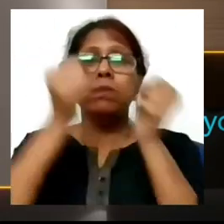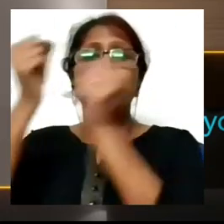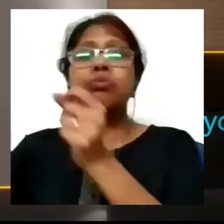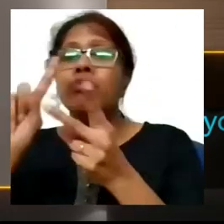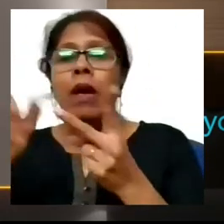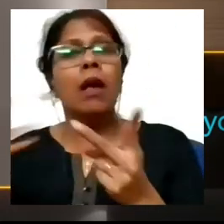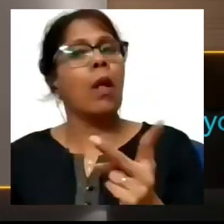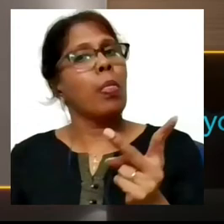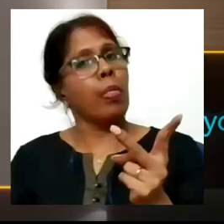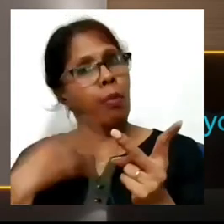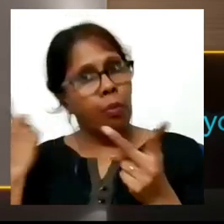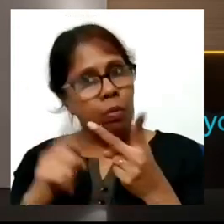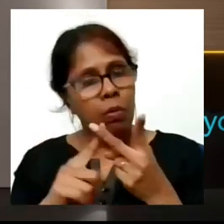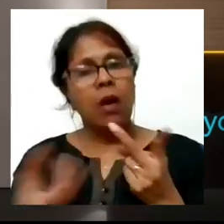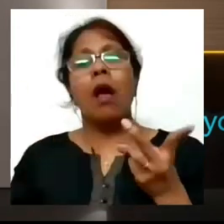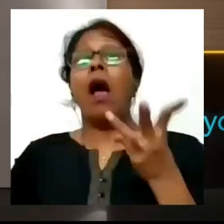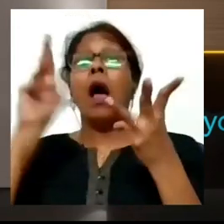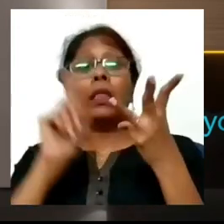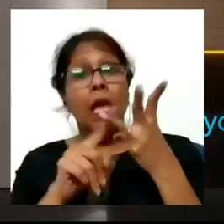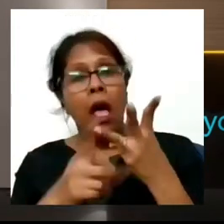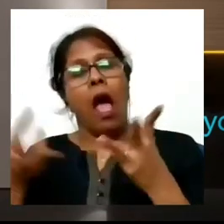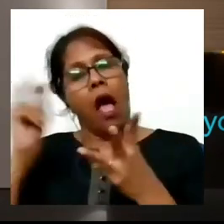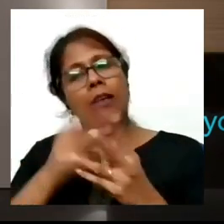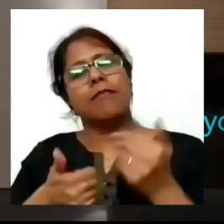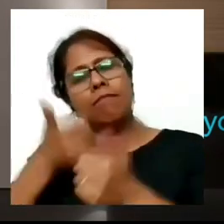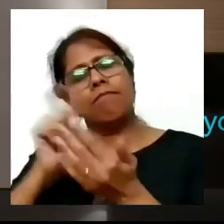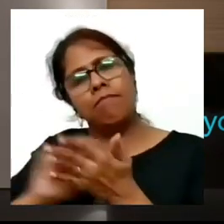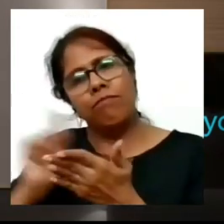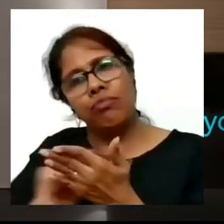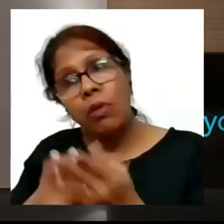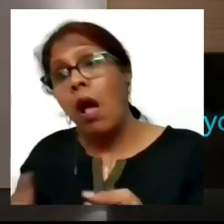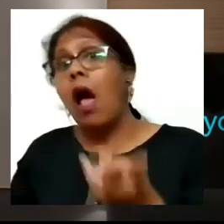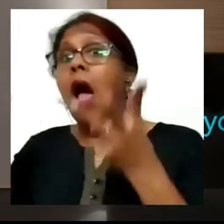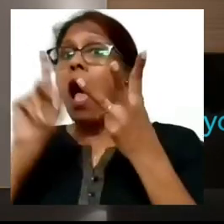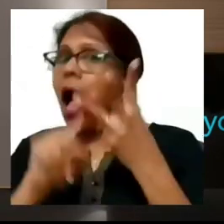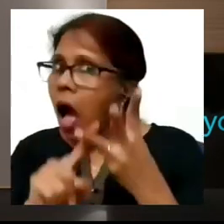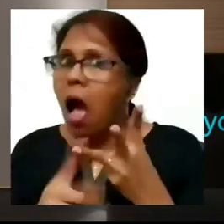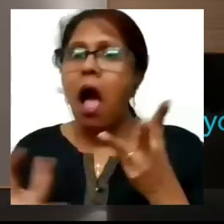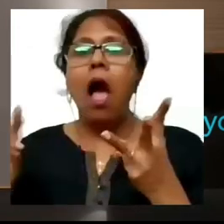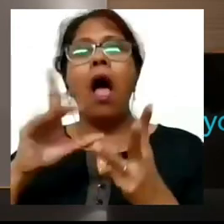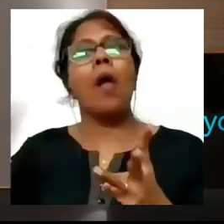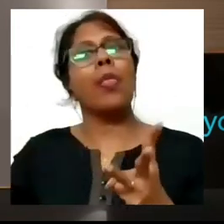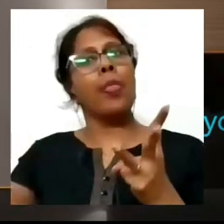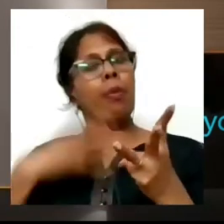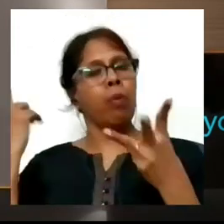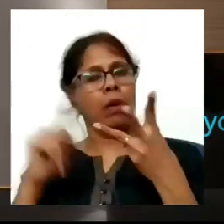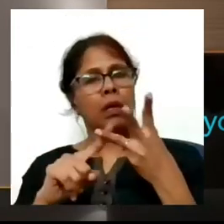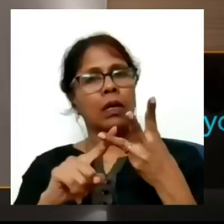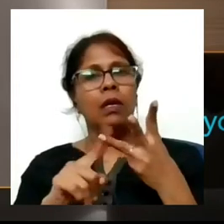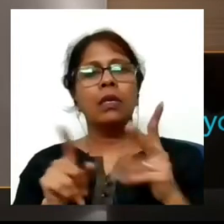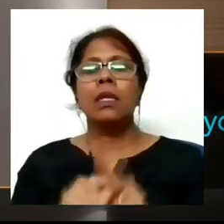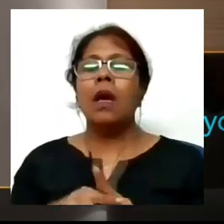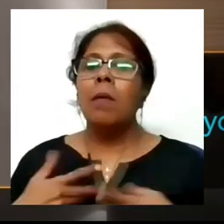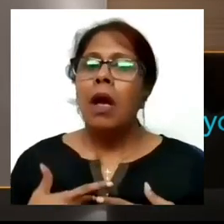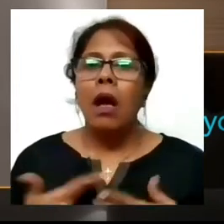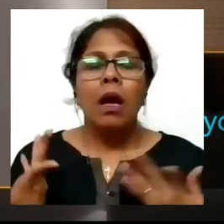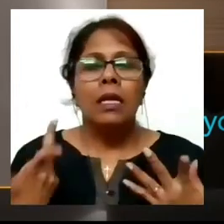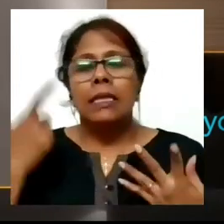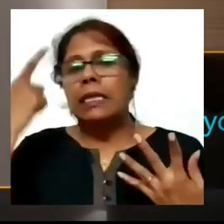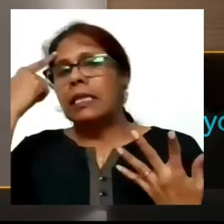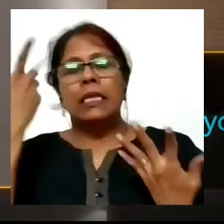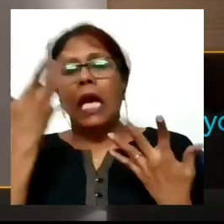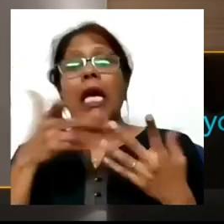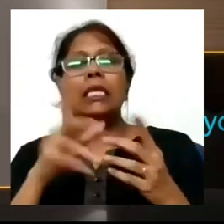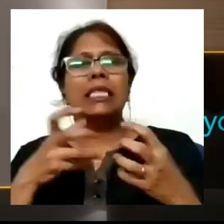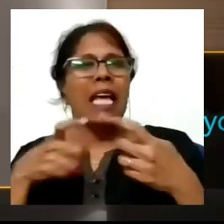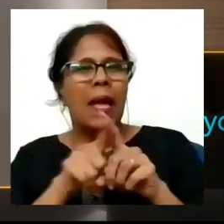then I took a break for a year because you know this is one thing I tell people that if you have an enemy and you want to destroy their lives you should tell them to give civil services exam